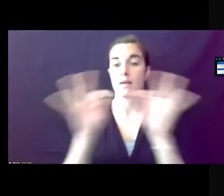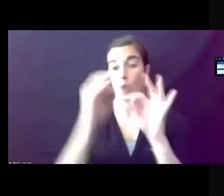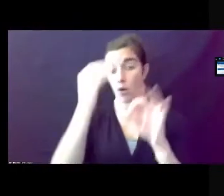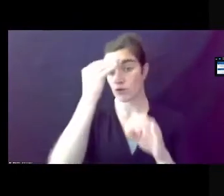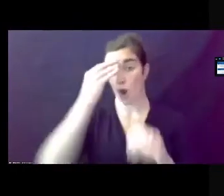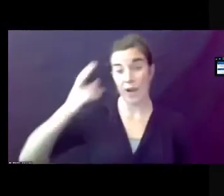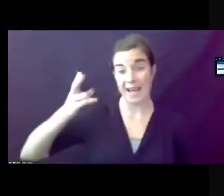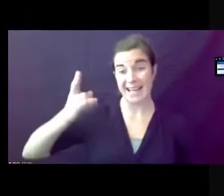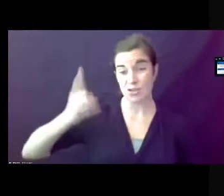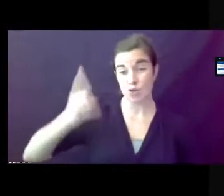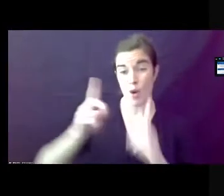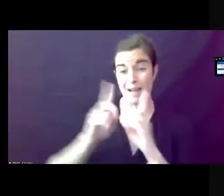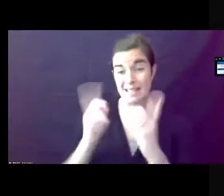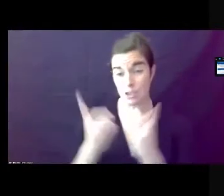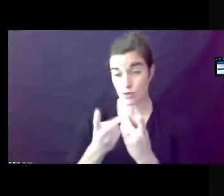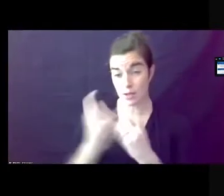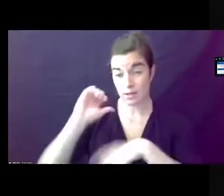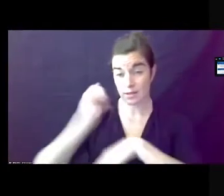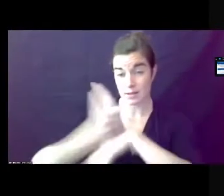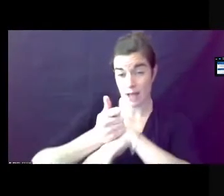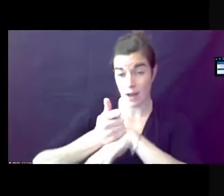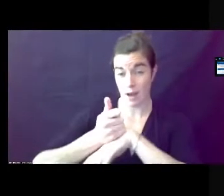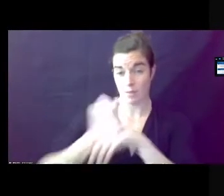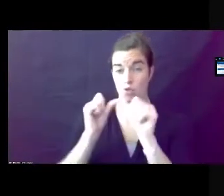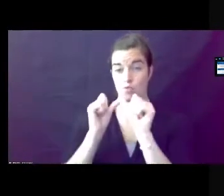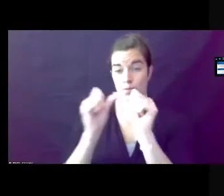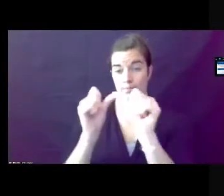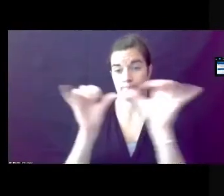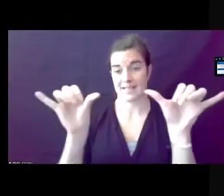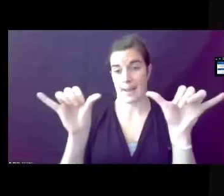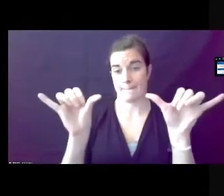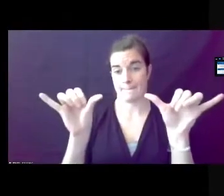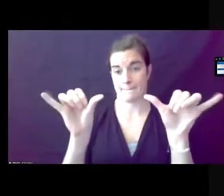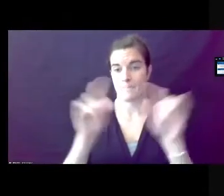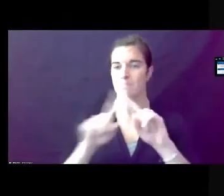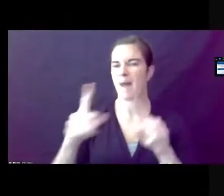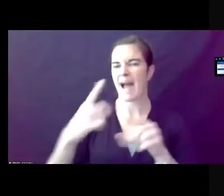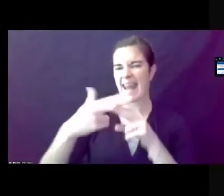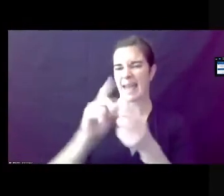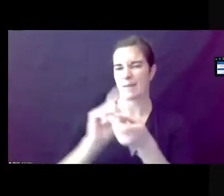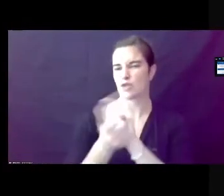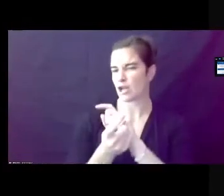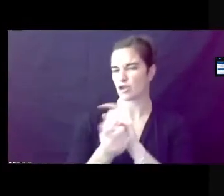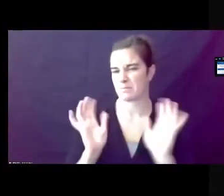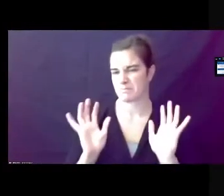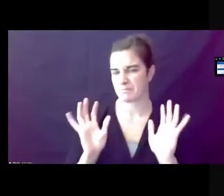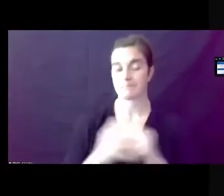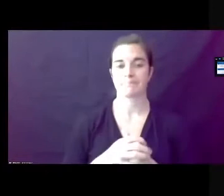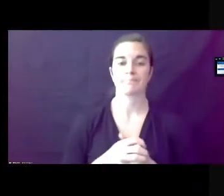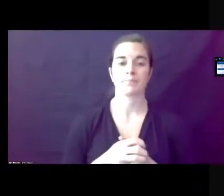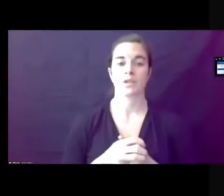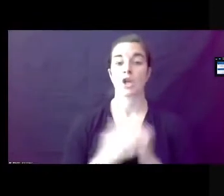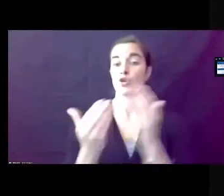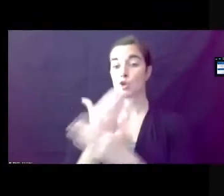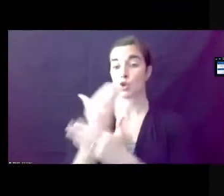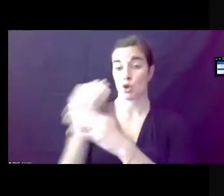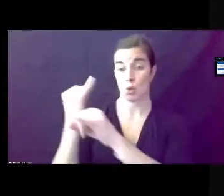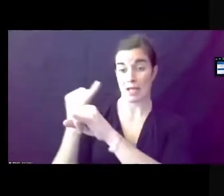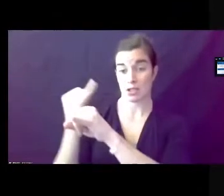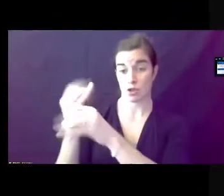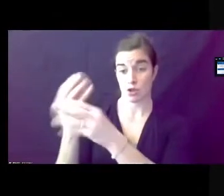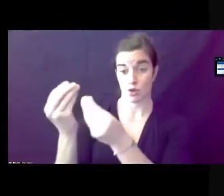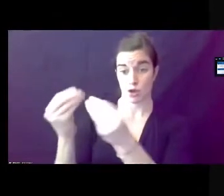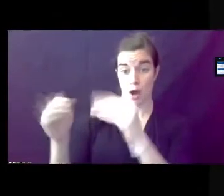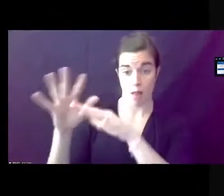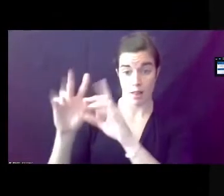and design district overlays are remaining the same, they just have that name change. There are new institutional use districts